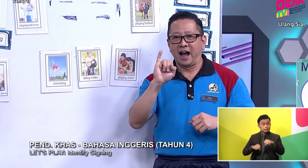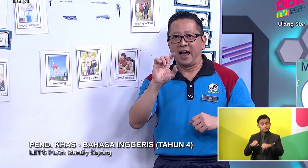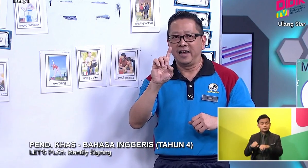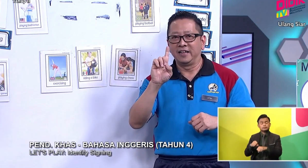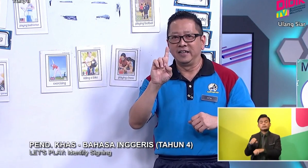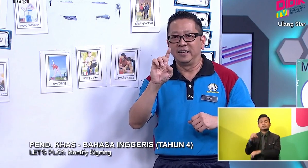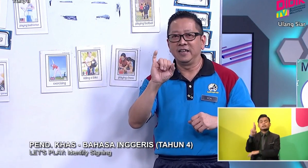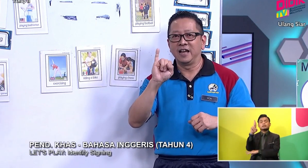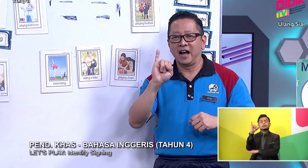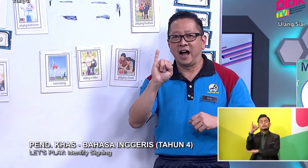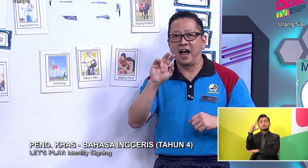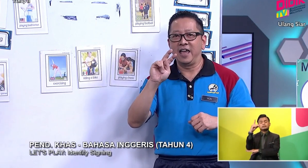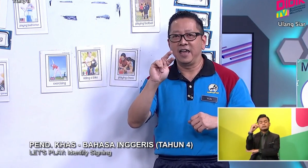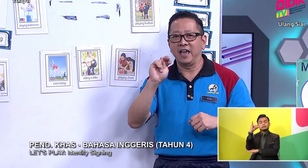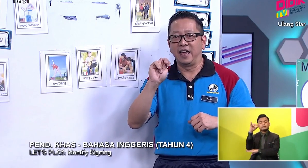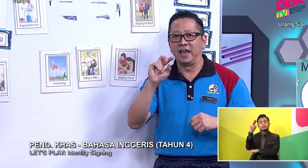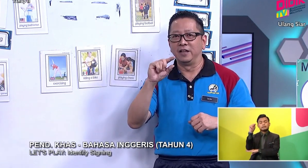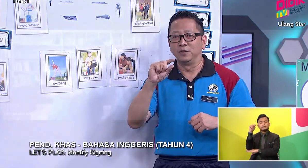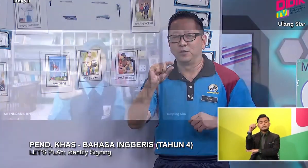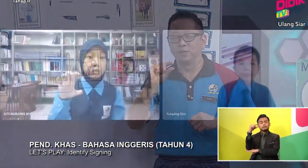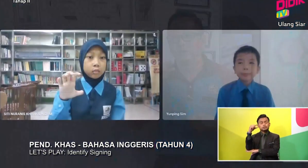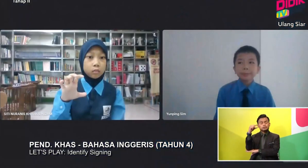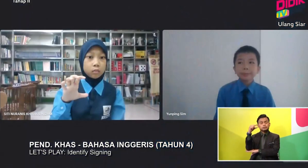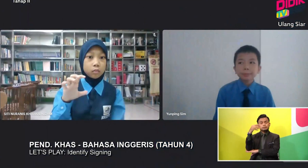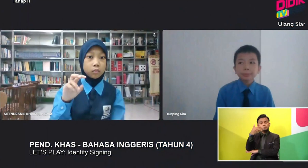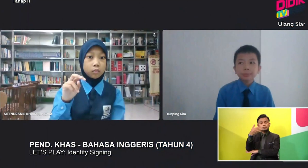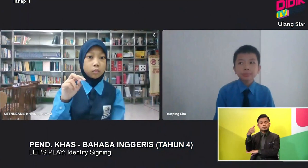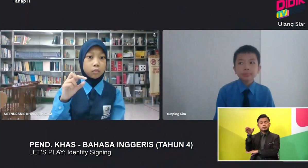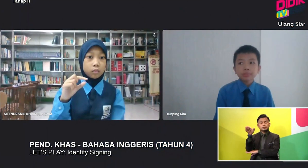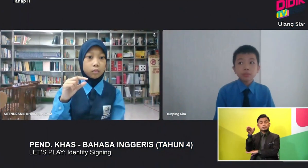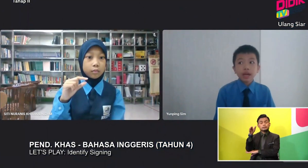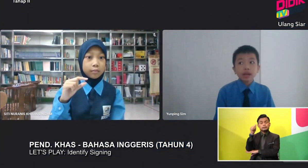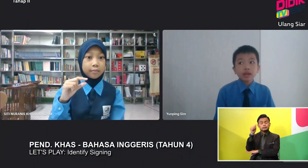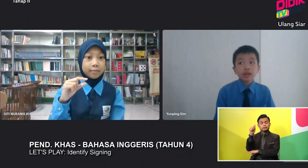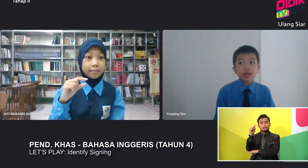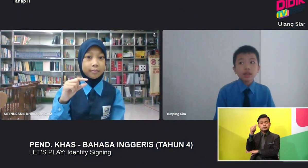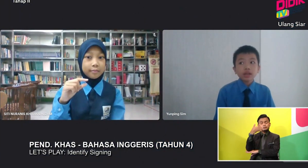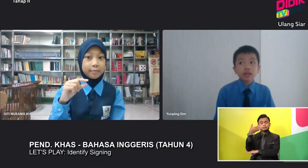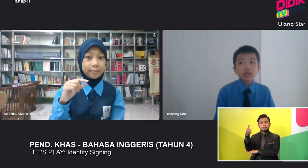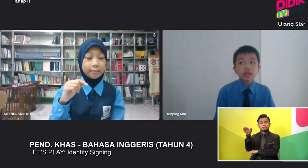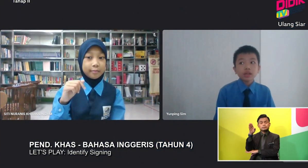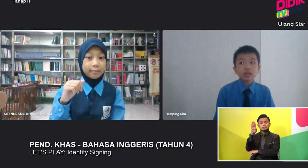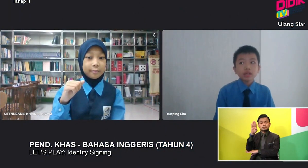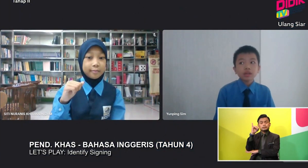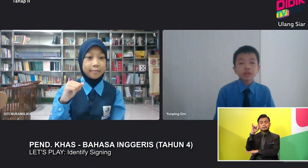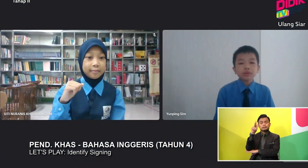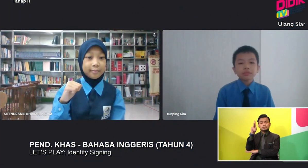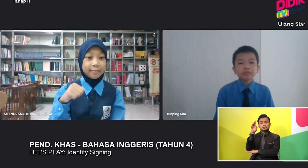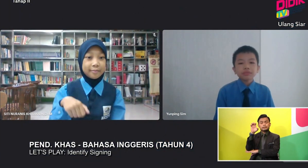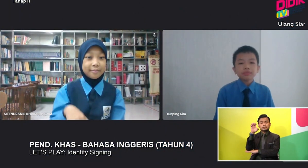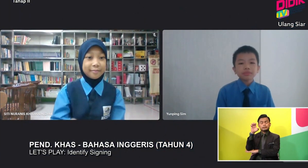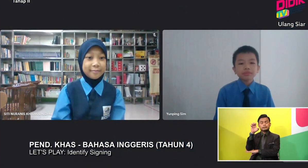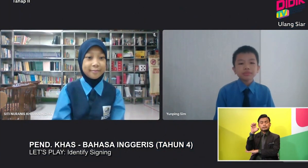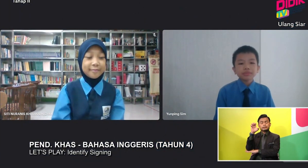I D I N G E Bike. B I K E